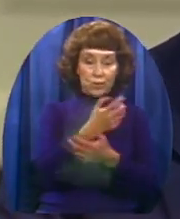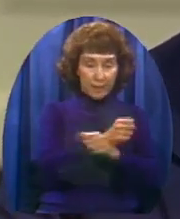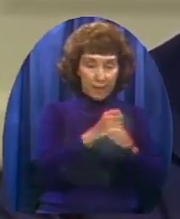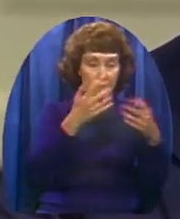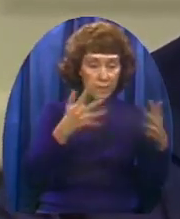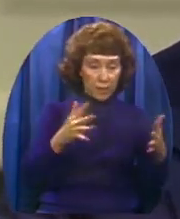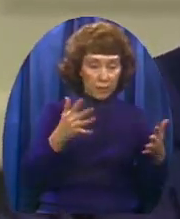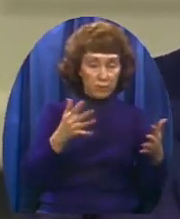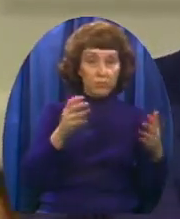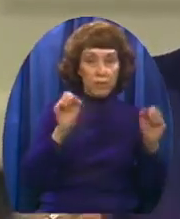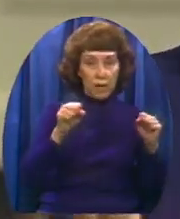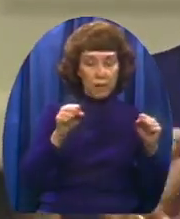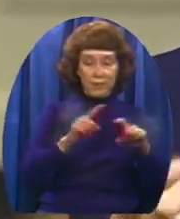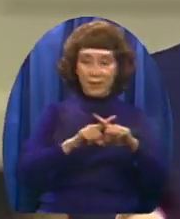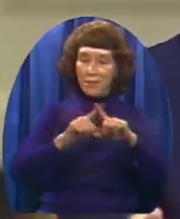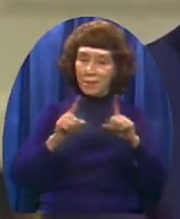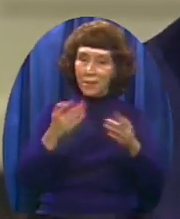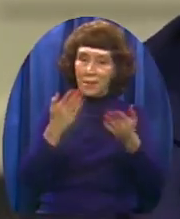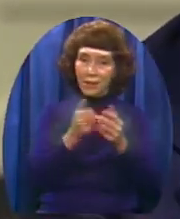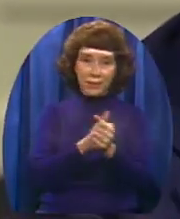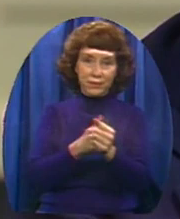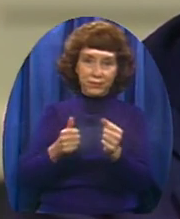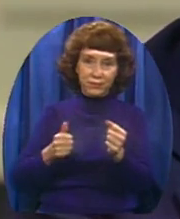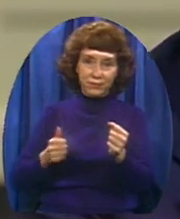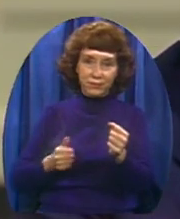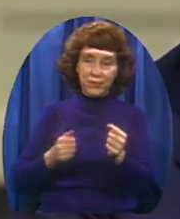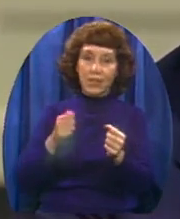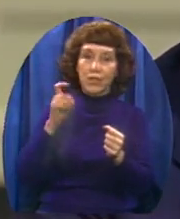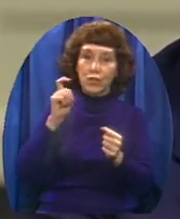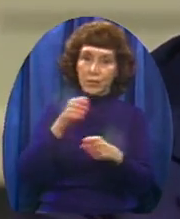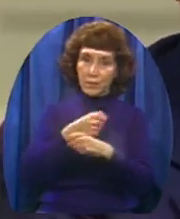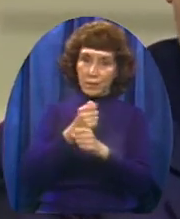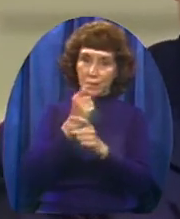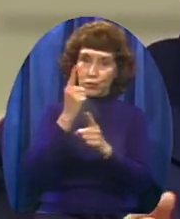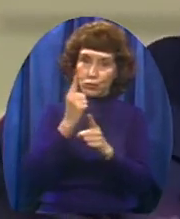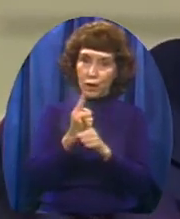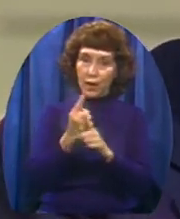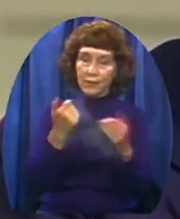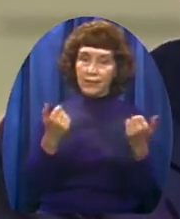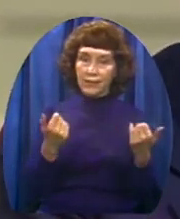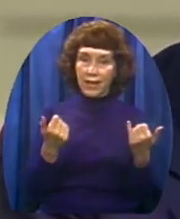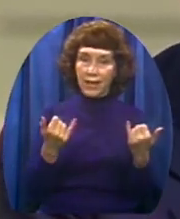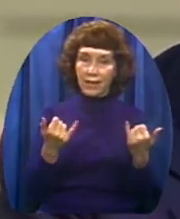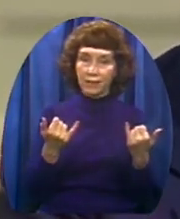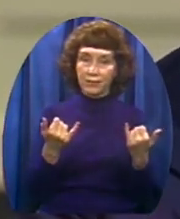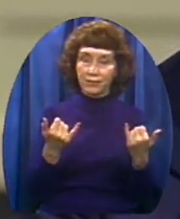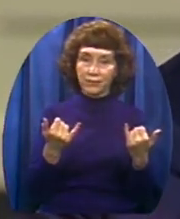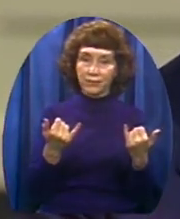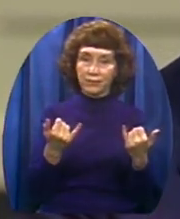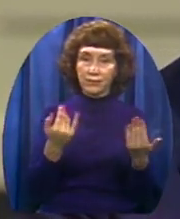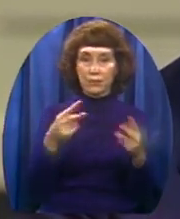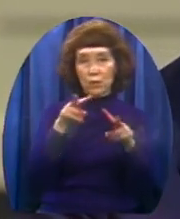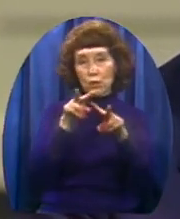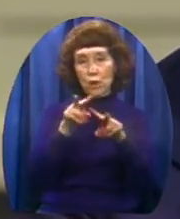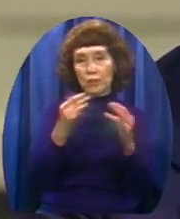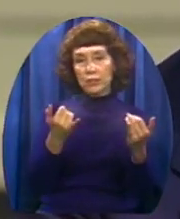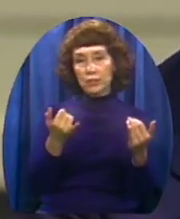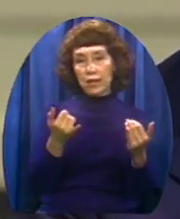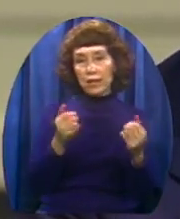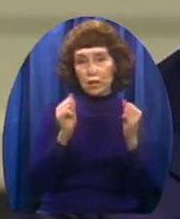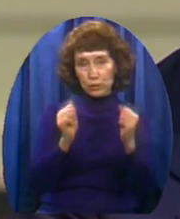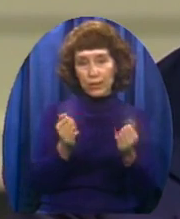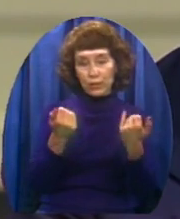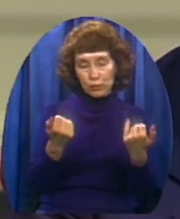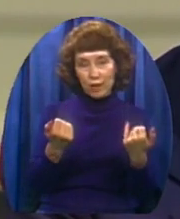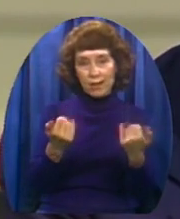want you to do it today With our heads bowed right now There in the pew If you don't know the Lord as your Savior There by the television set Just bow your